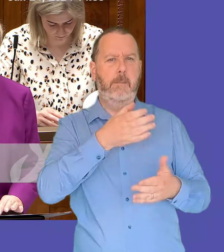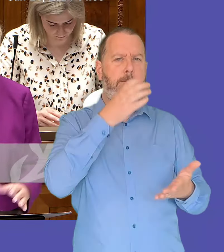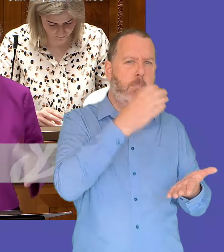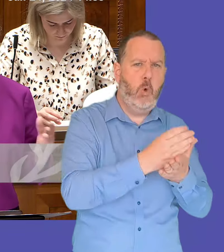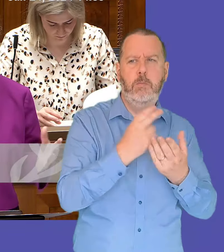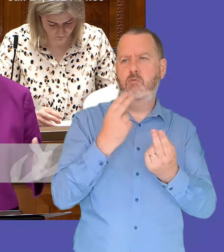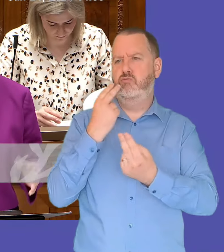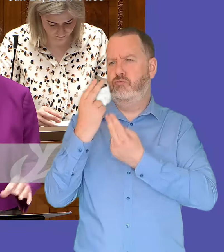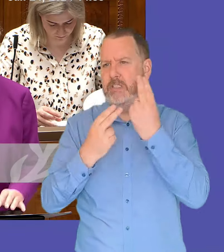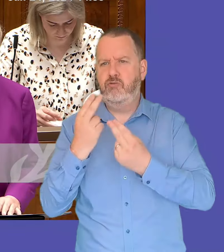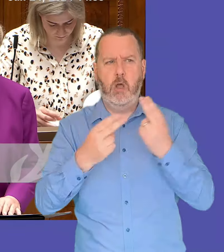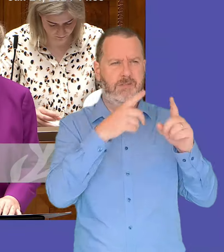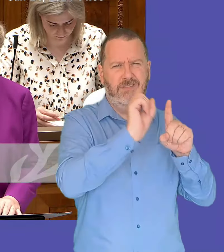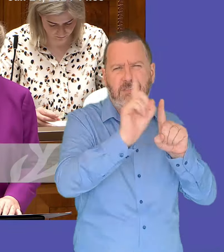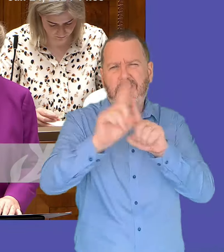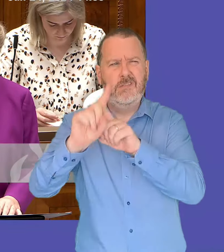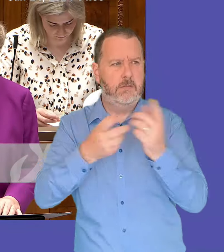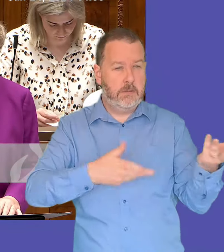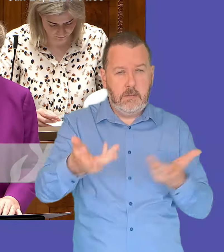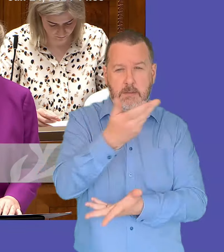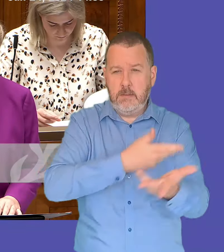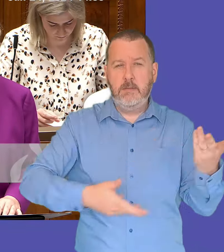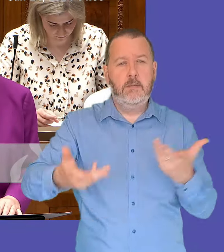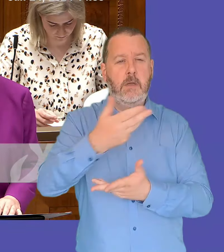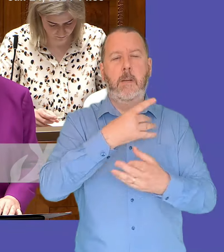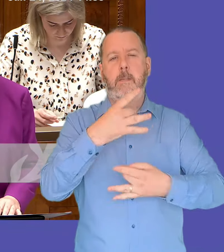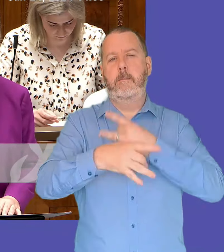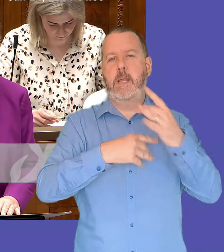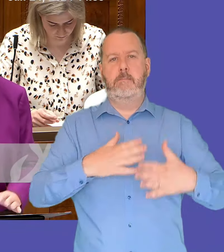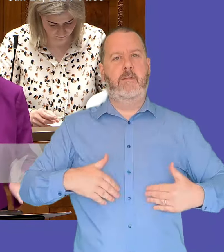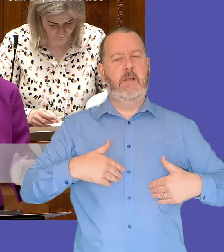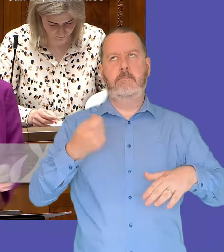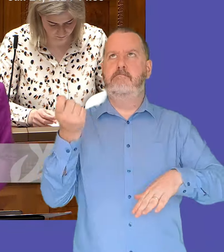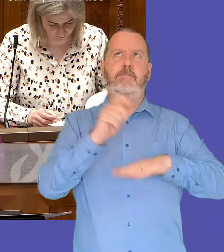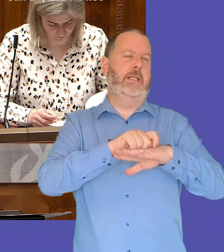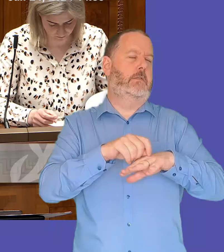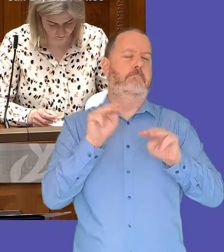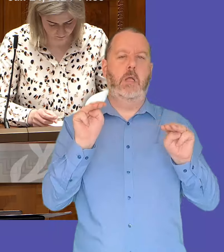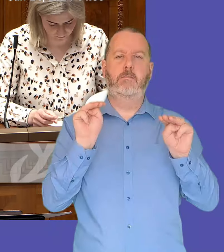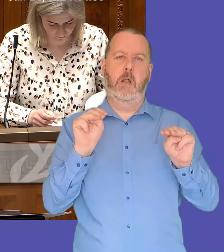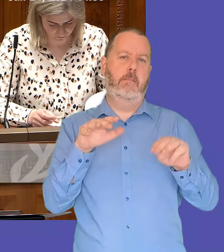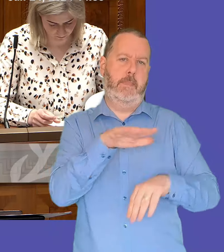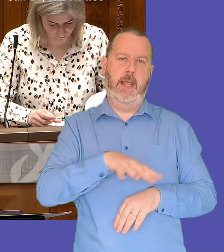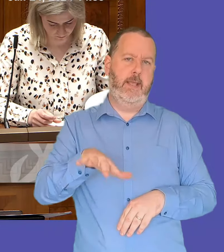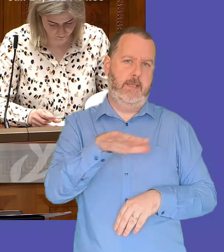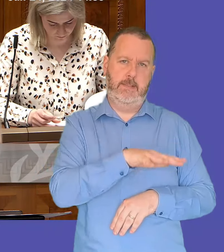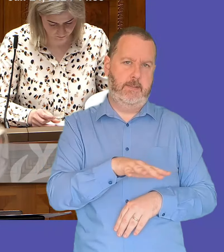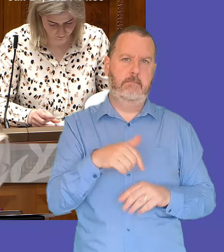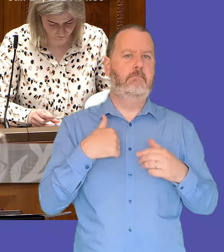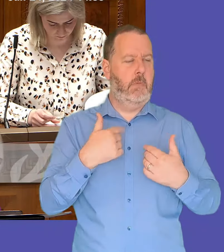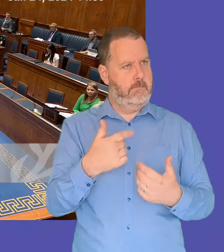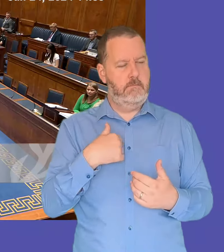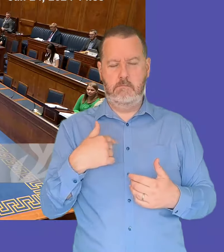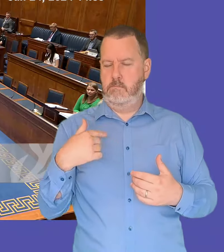tourism sector that we work right across the board to make it the best place that it can be and i will not be found in that regard